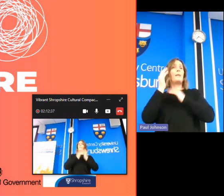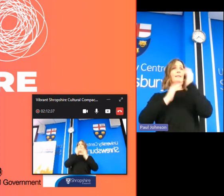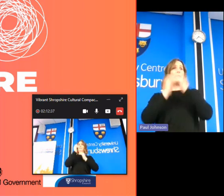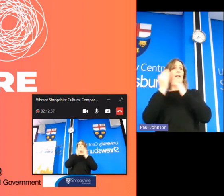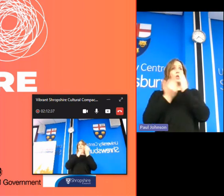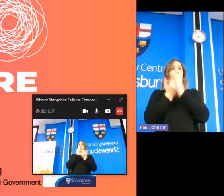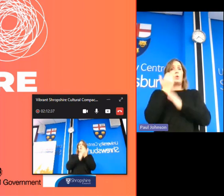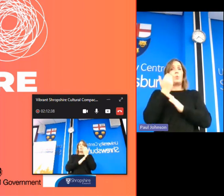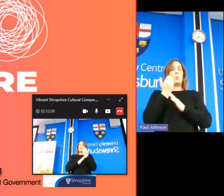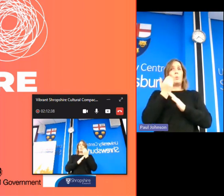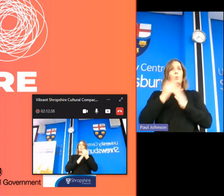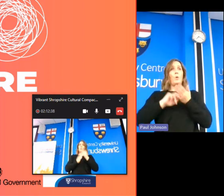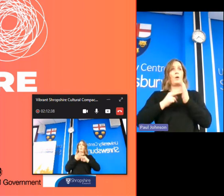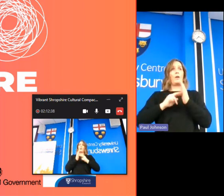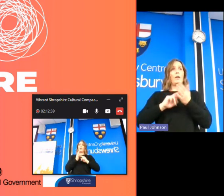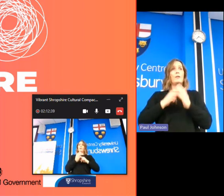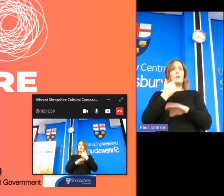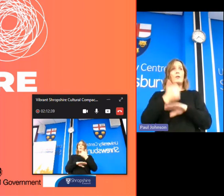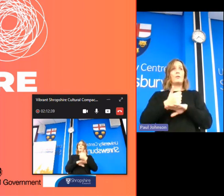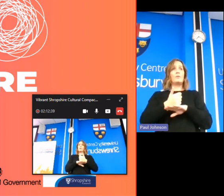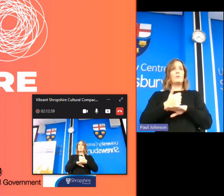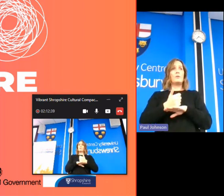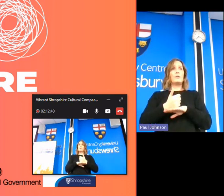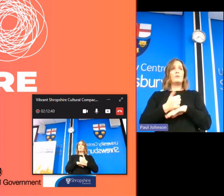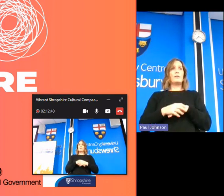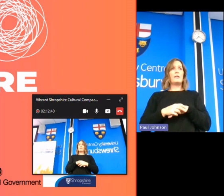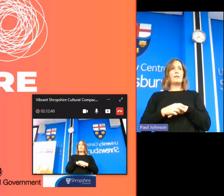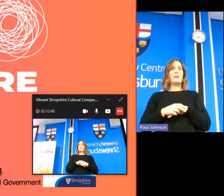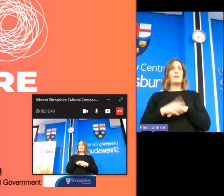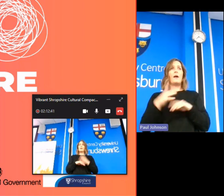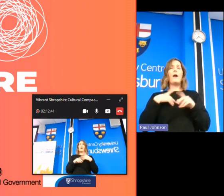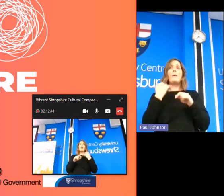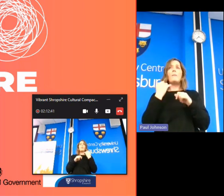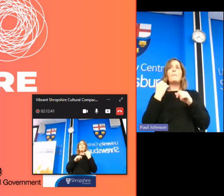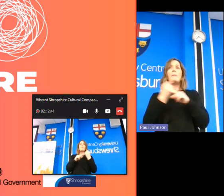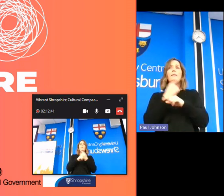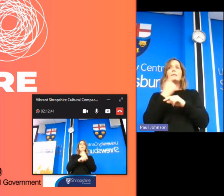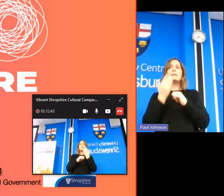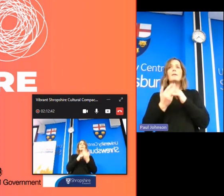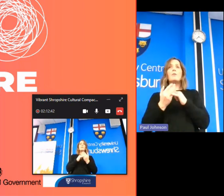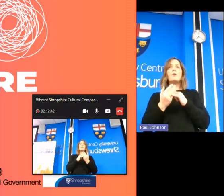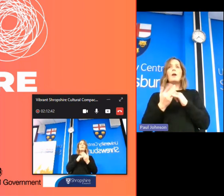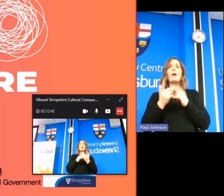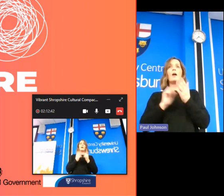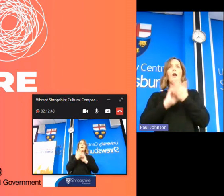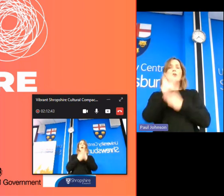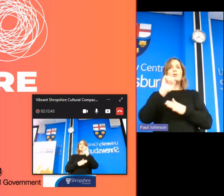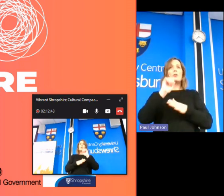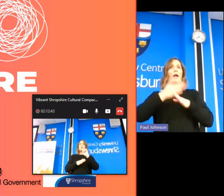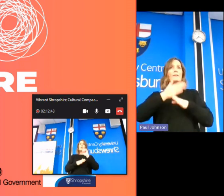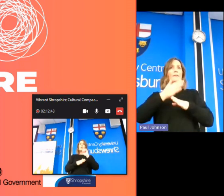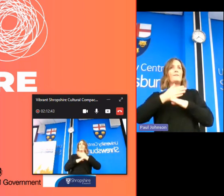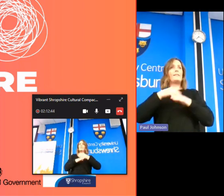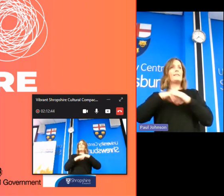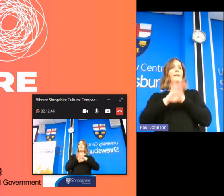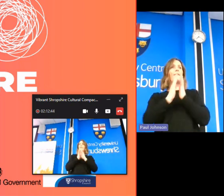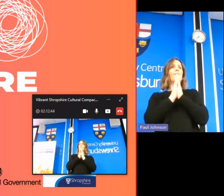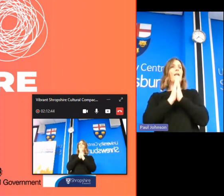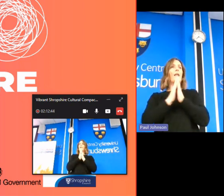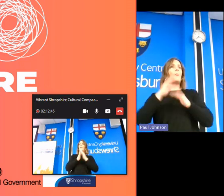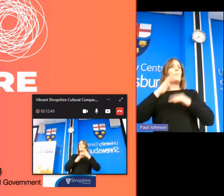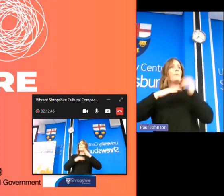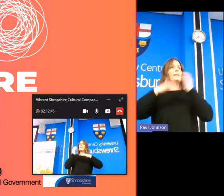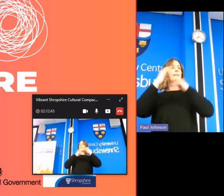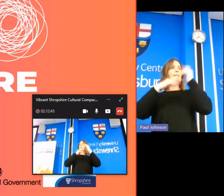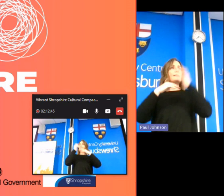organization that he's trying to set up oh sorry don't do can you just i missed that dancing so doing with some of cultural activities in faith buildings